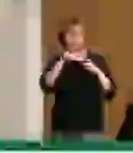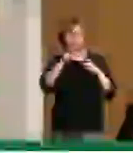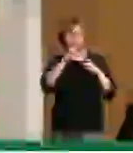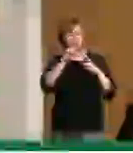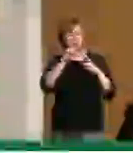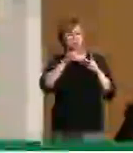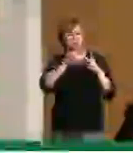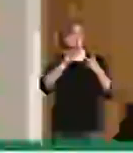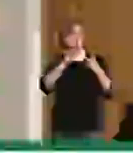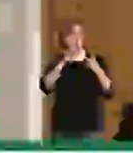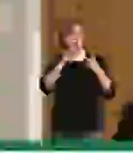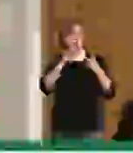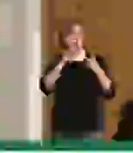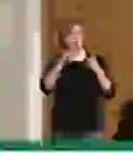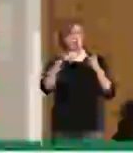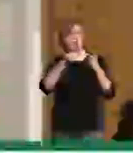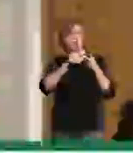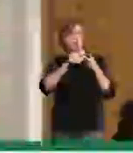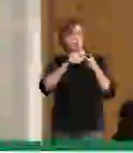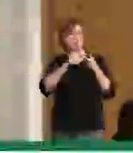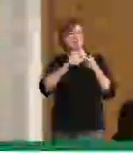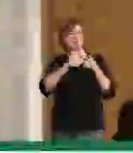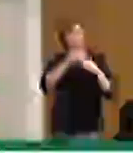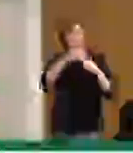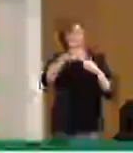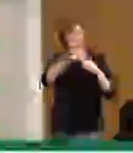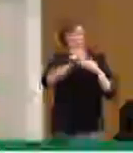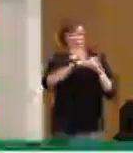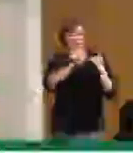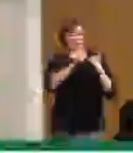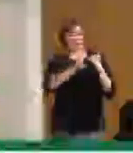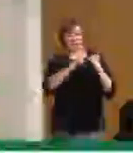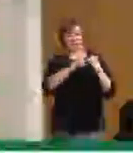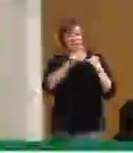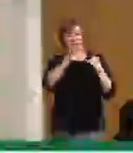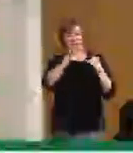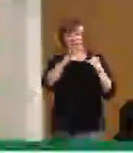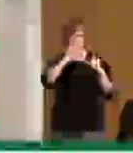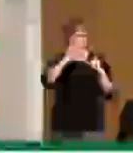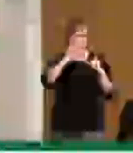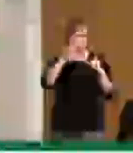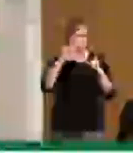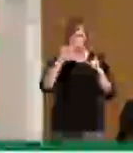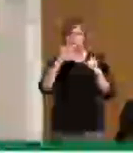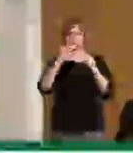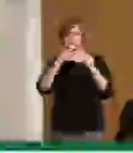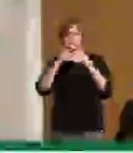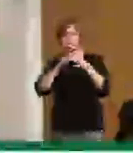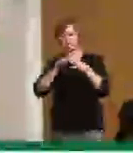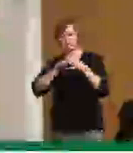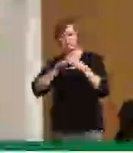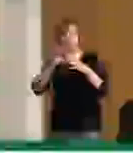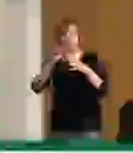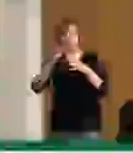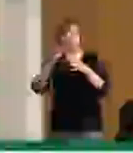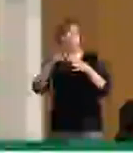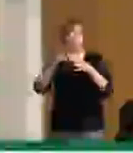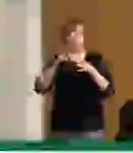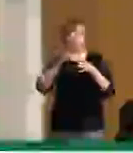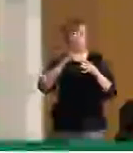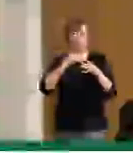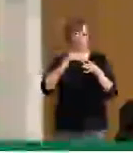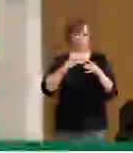towards the end of the first quarter and beginning of the second quarter, like around March, April. And like the minister said, you know, we are fully,